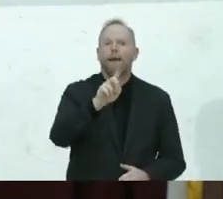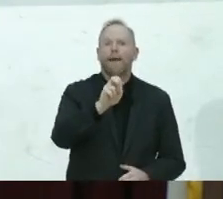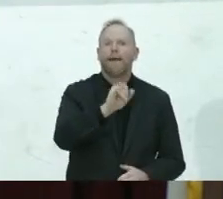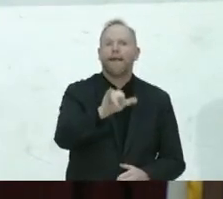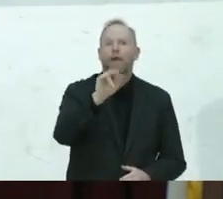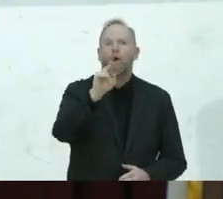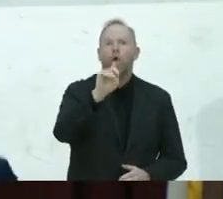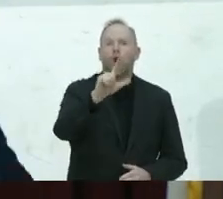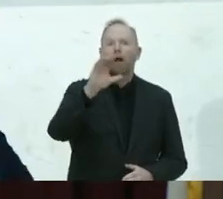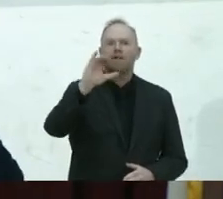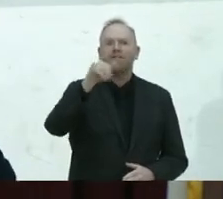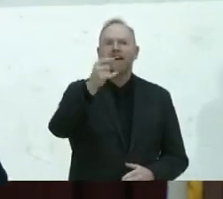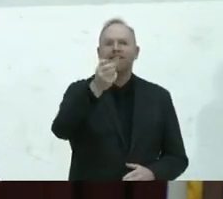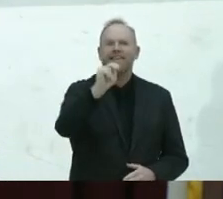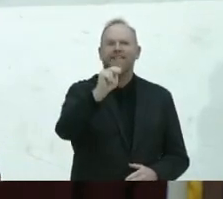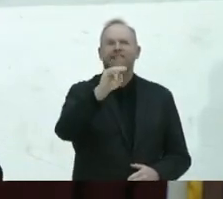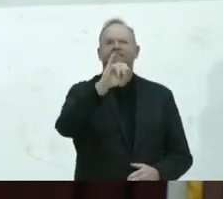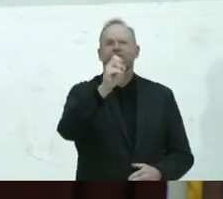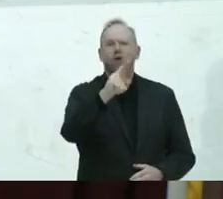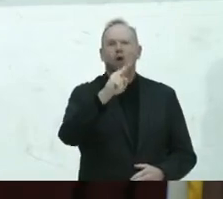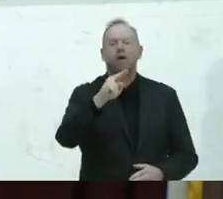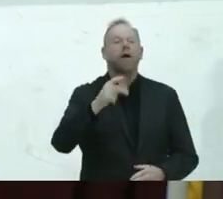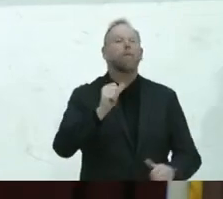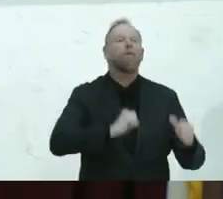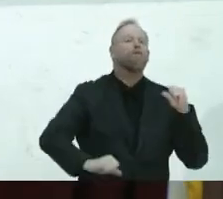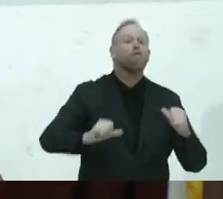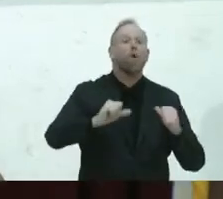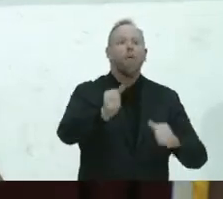Jr. to perform Home from the Wiz.